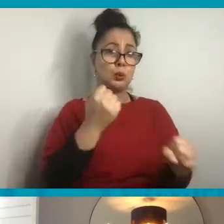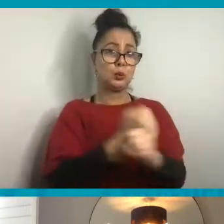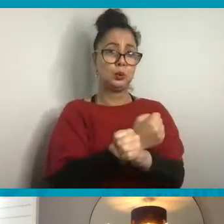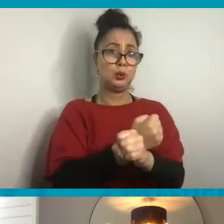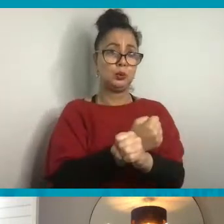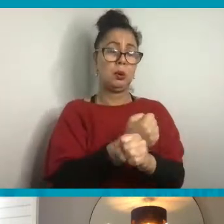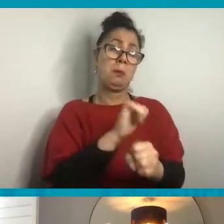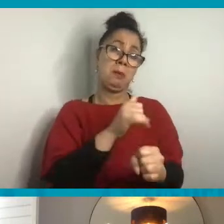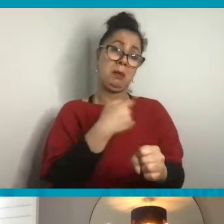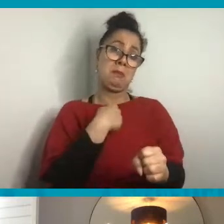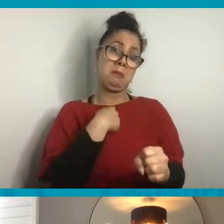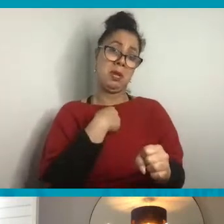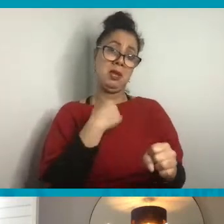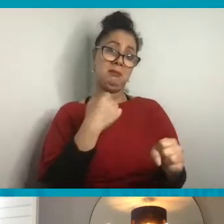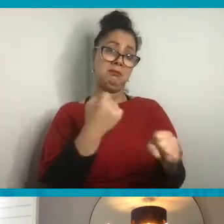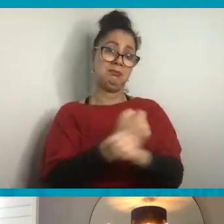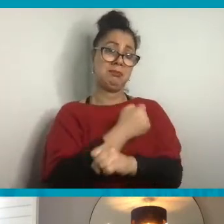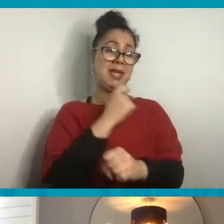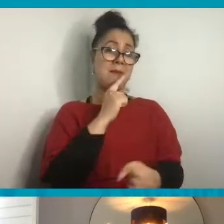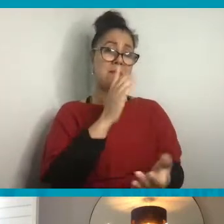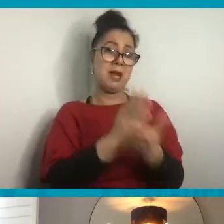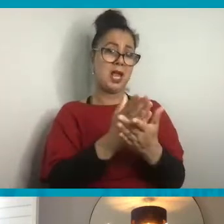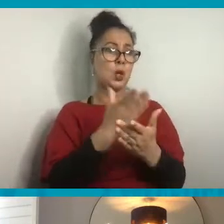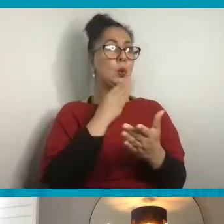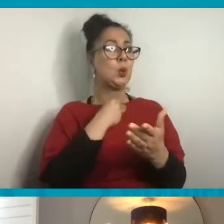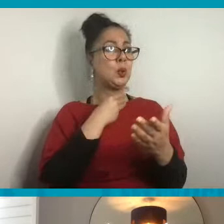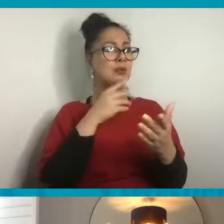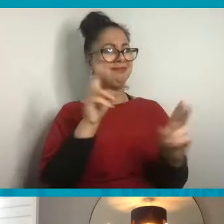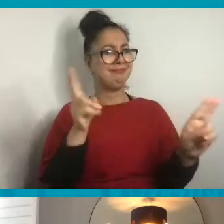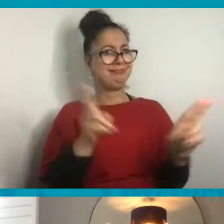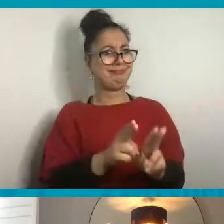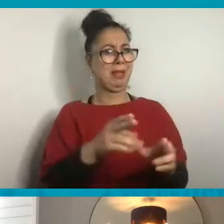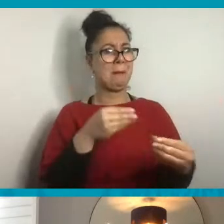make a pledge to use less plastics, for example.